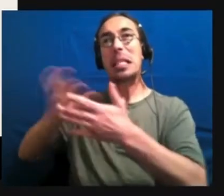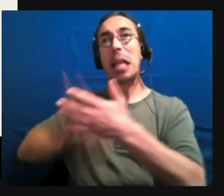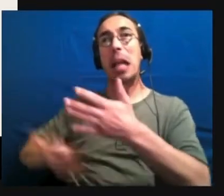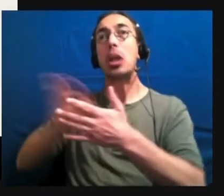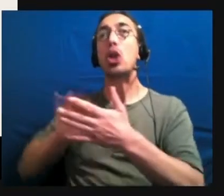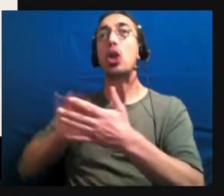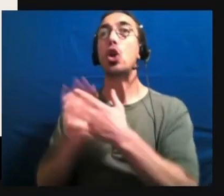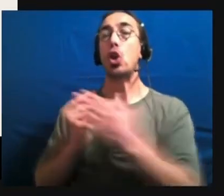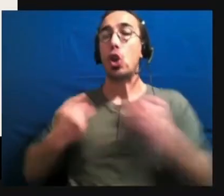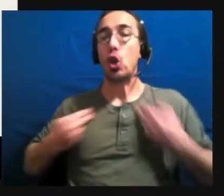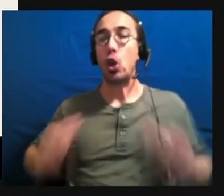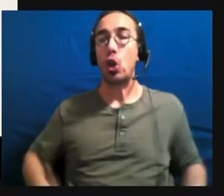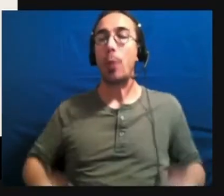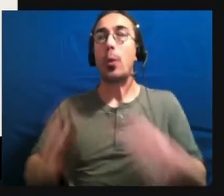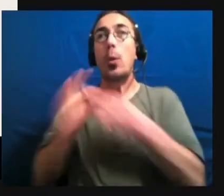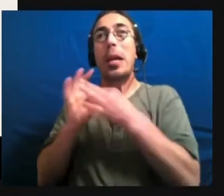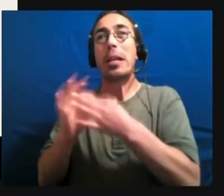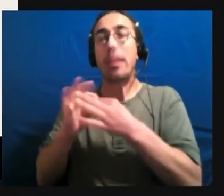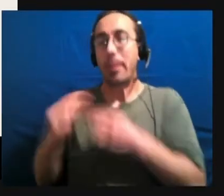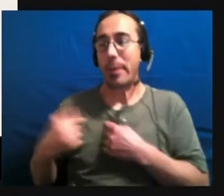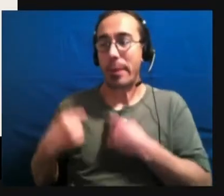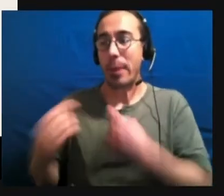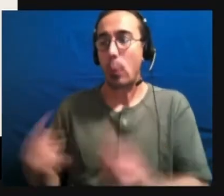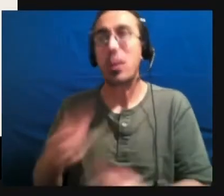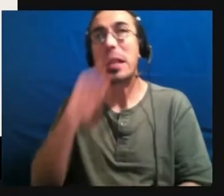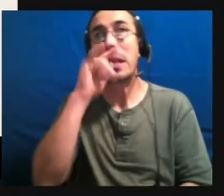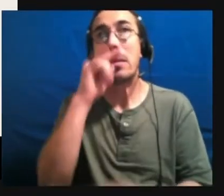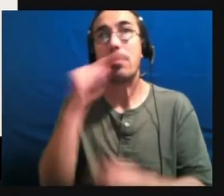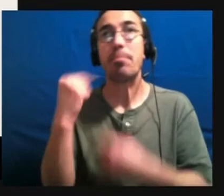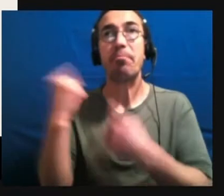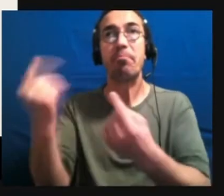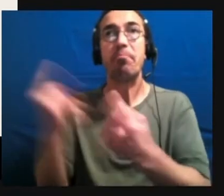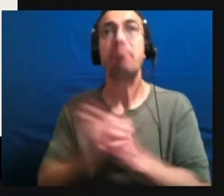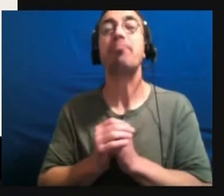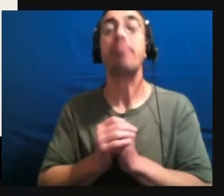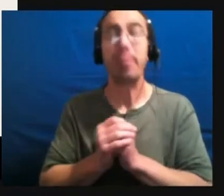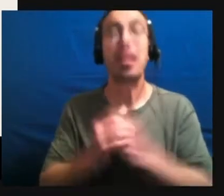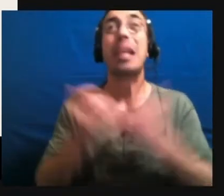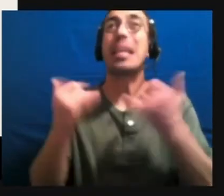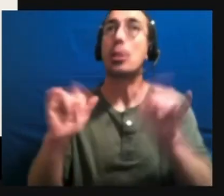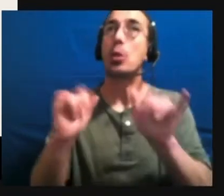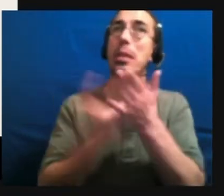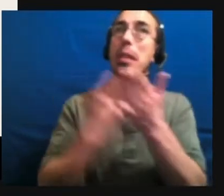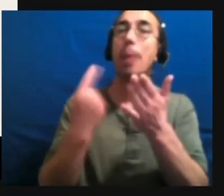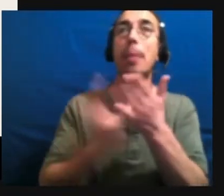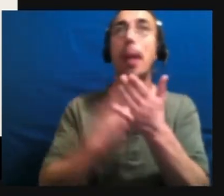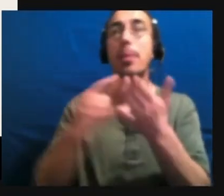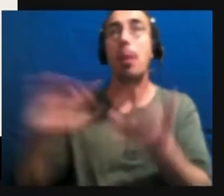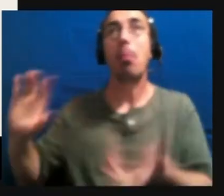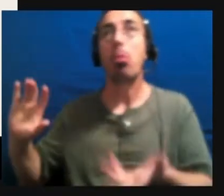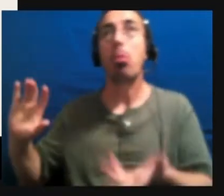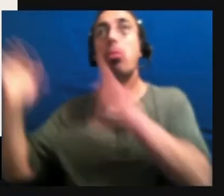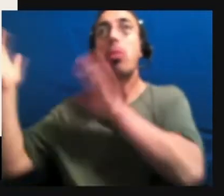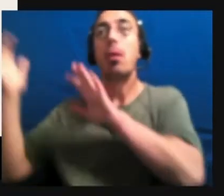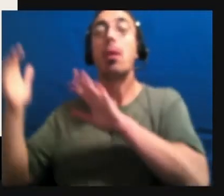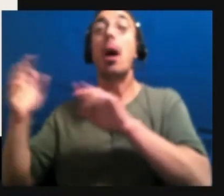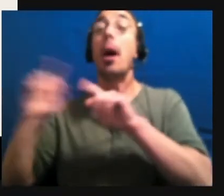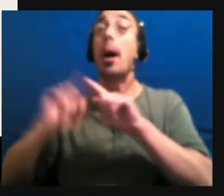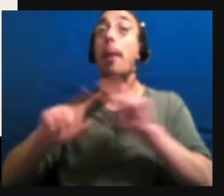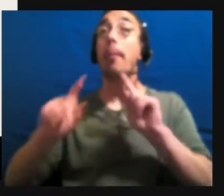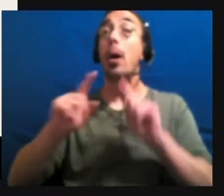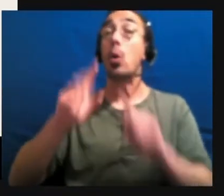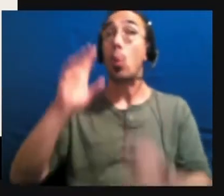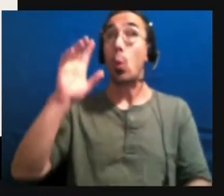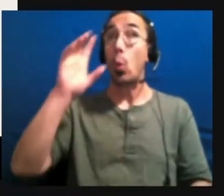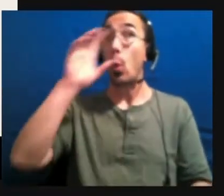since I was a kid. And there are still times that I get tripped up. But you're going to miss somebody